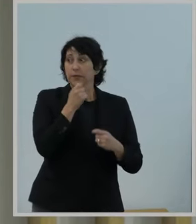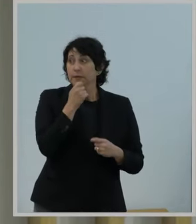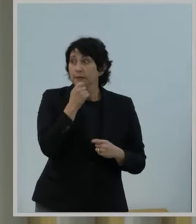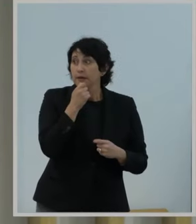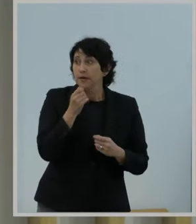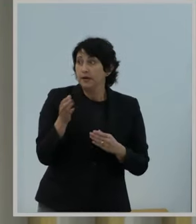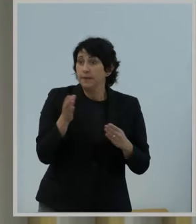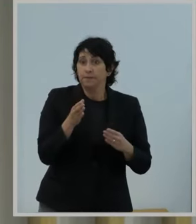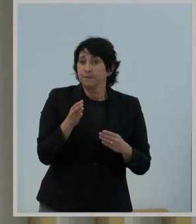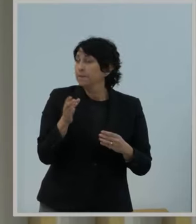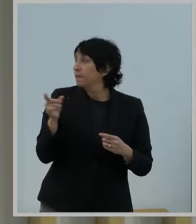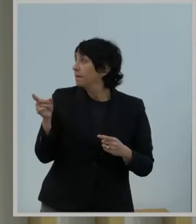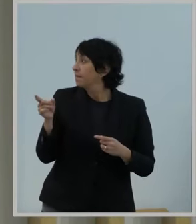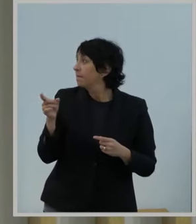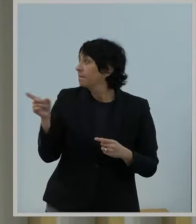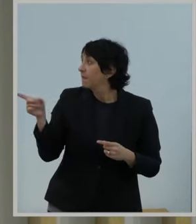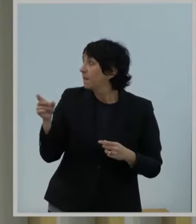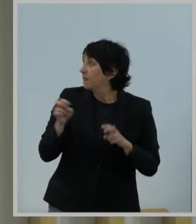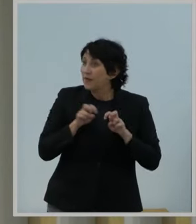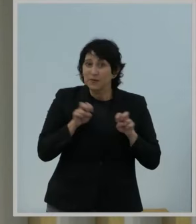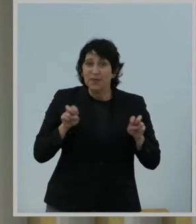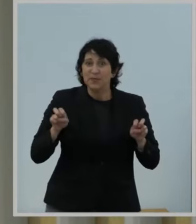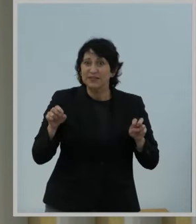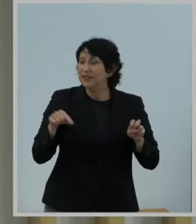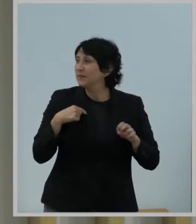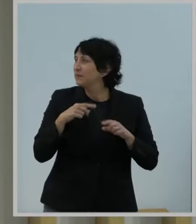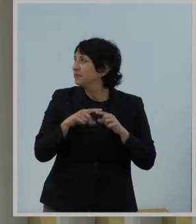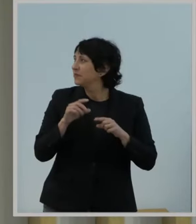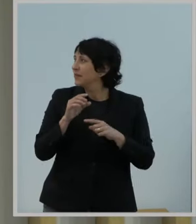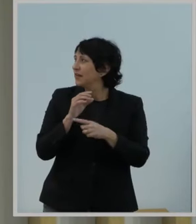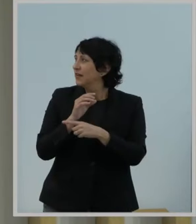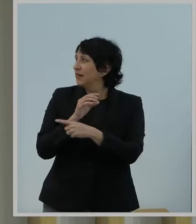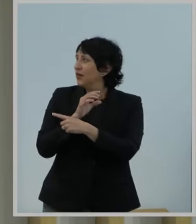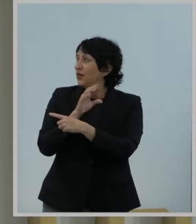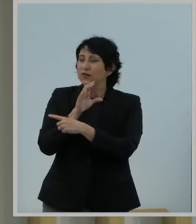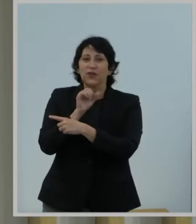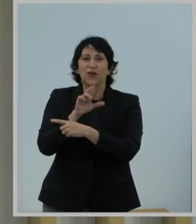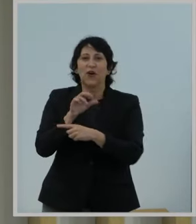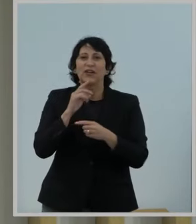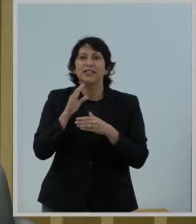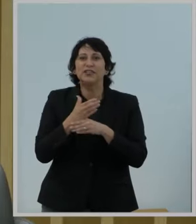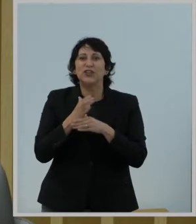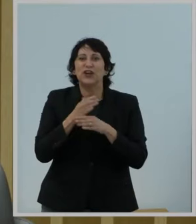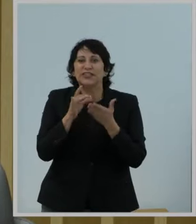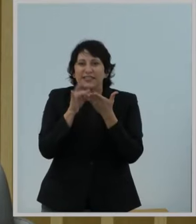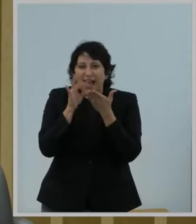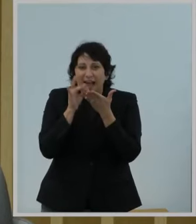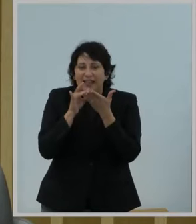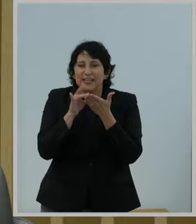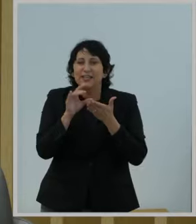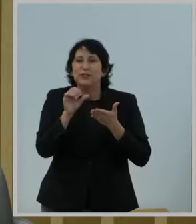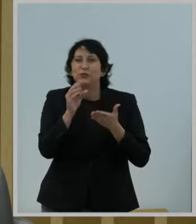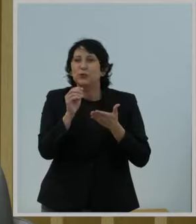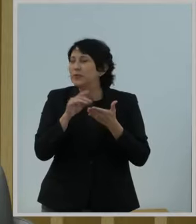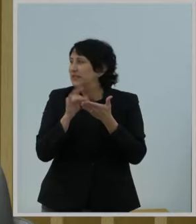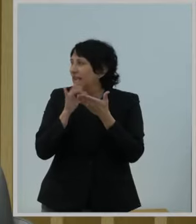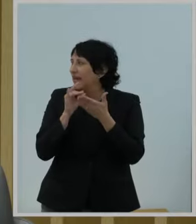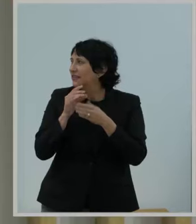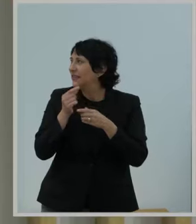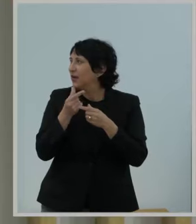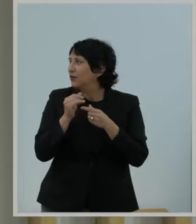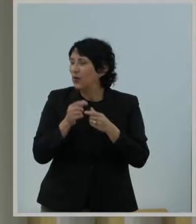We've reached that point in the proceeding where Commissioner Carr is sharing his children's snacks with everyone. snacks and granola bars. Yeah.